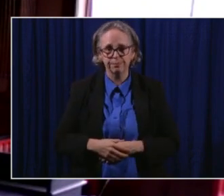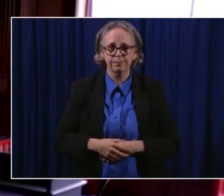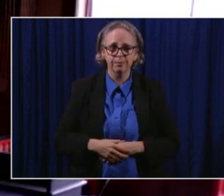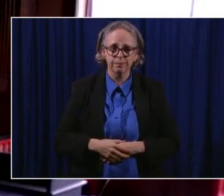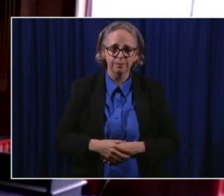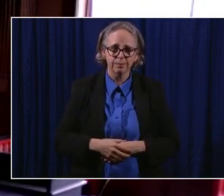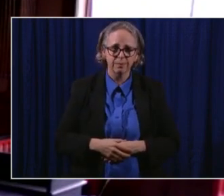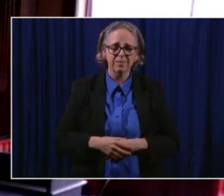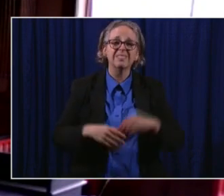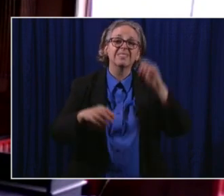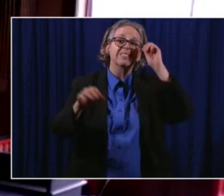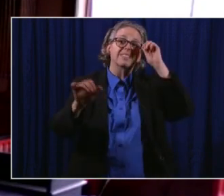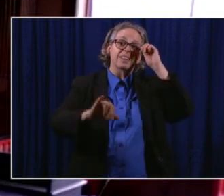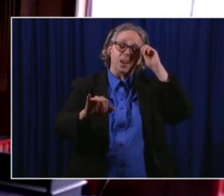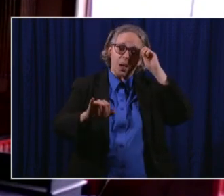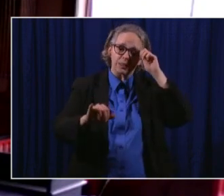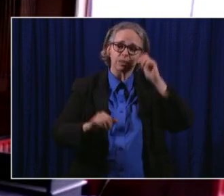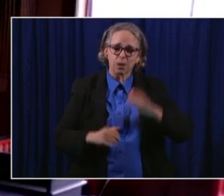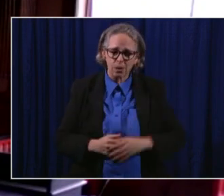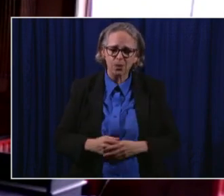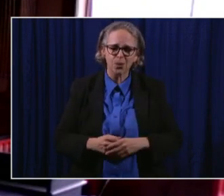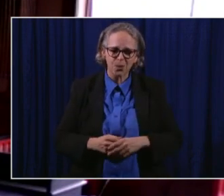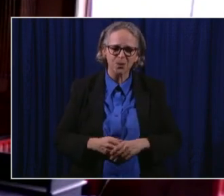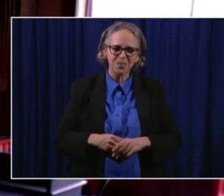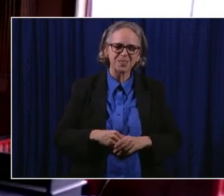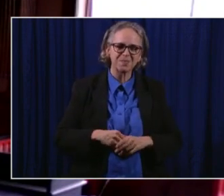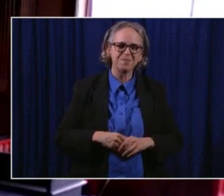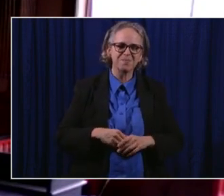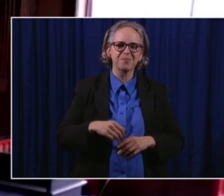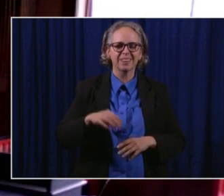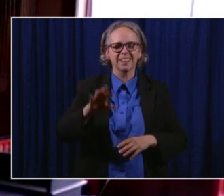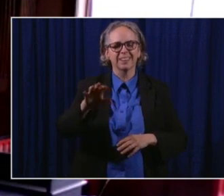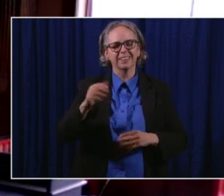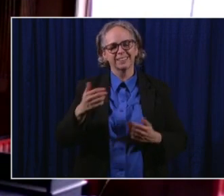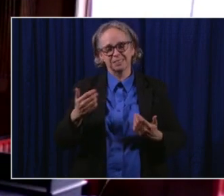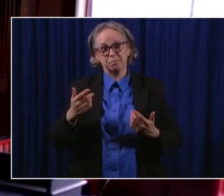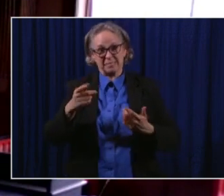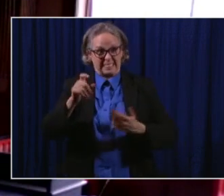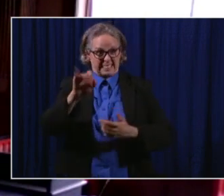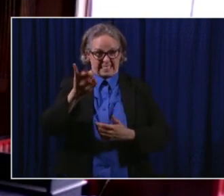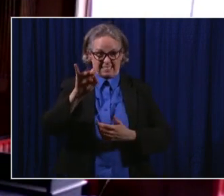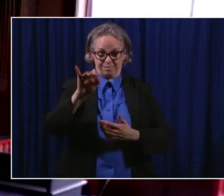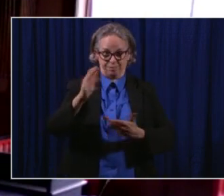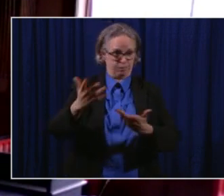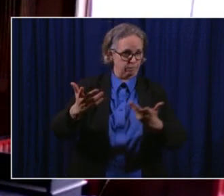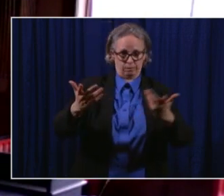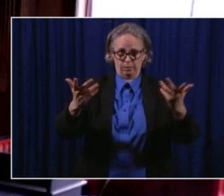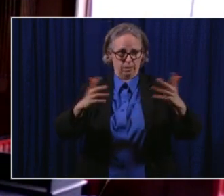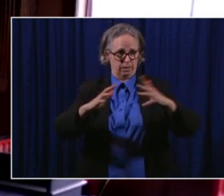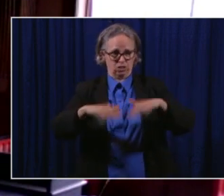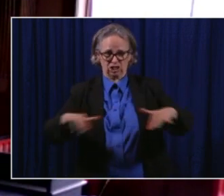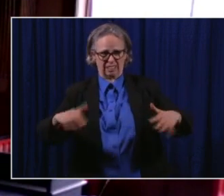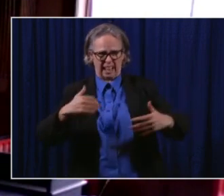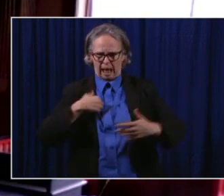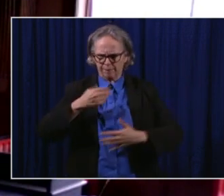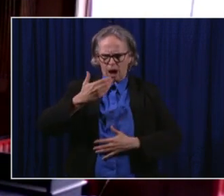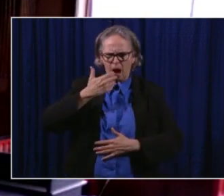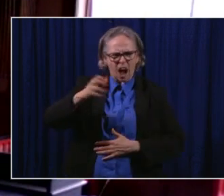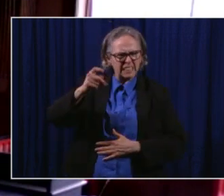also allowed, we have allowance for all of our scholars to have a hotspot or to have hardware wired internet access.